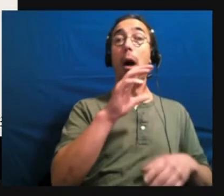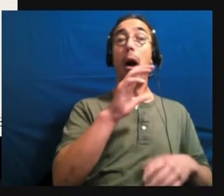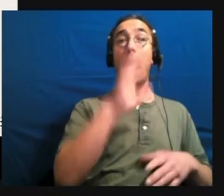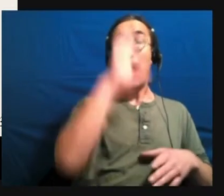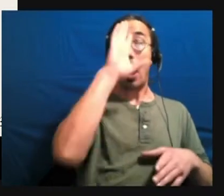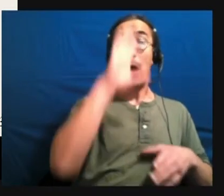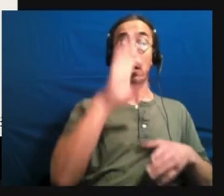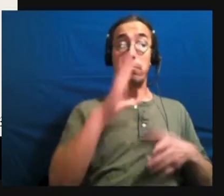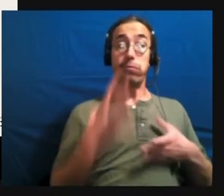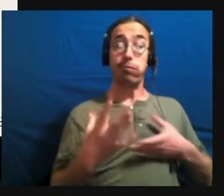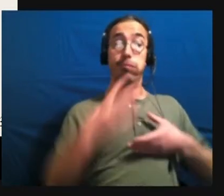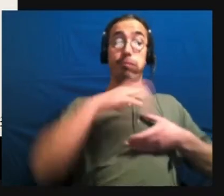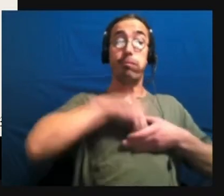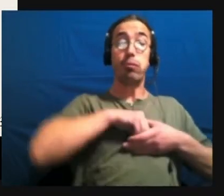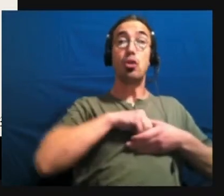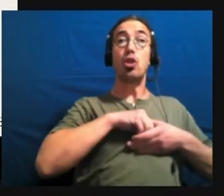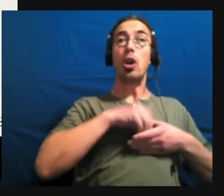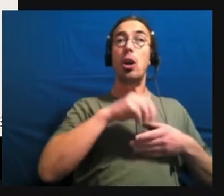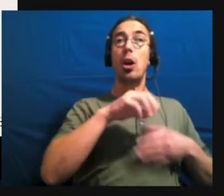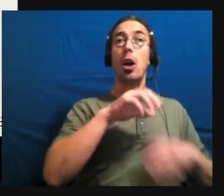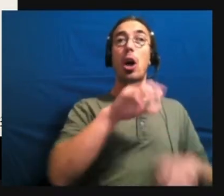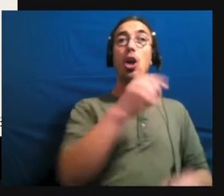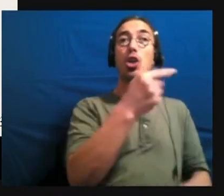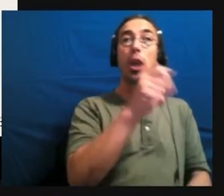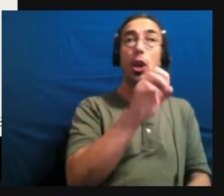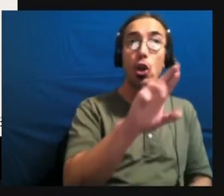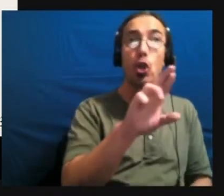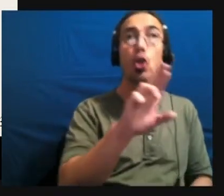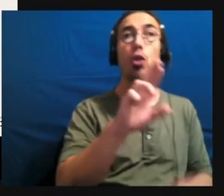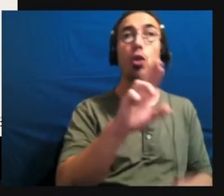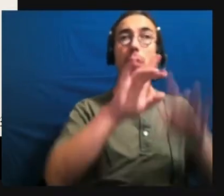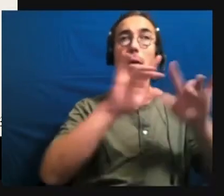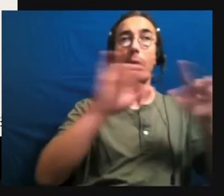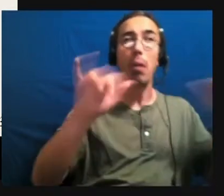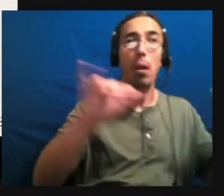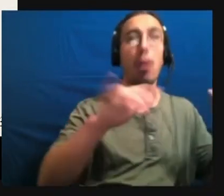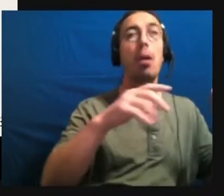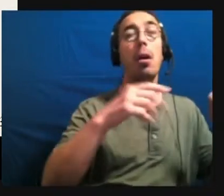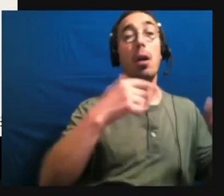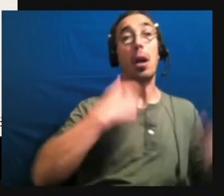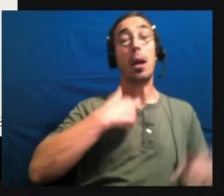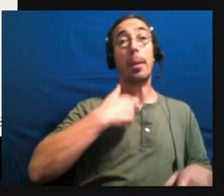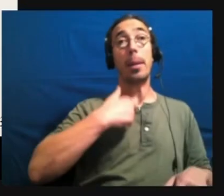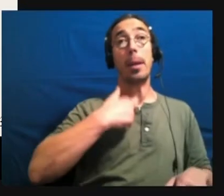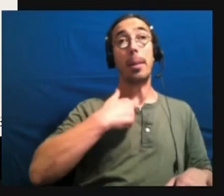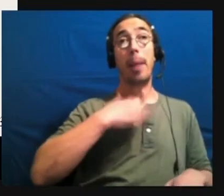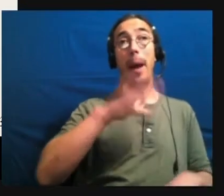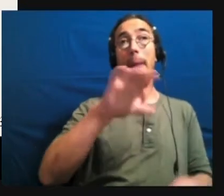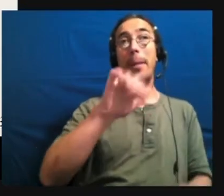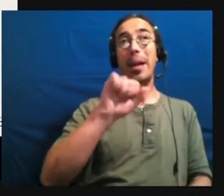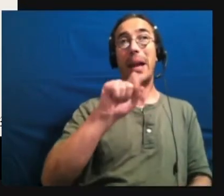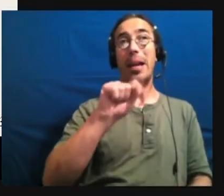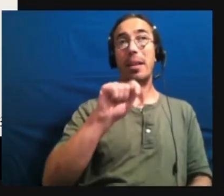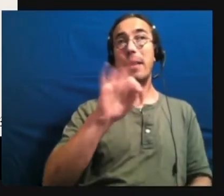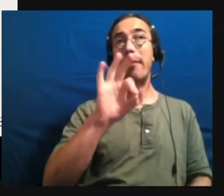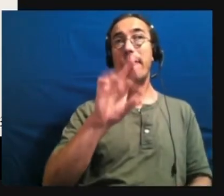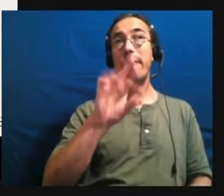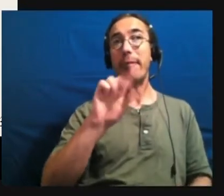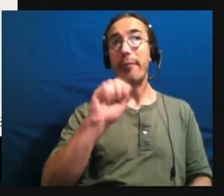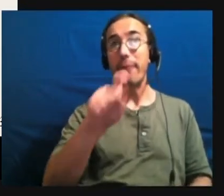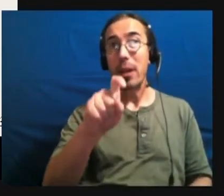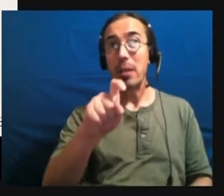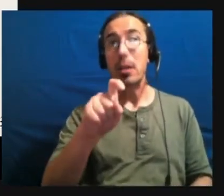gender fluid, gender queer. Um, I'm cast flux, which means that I, I do